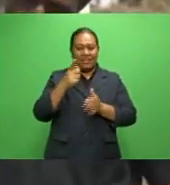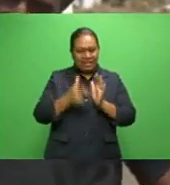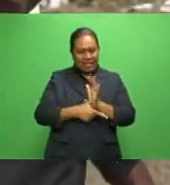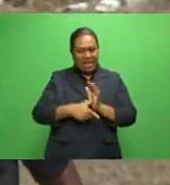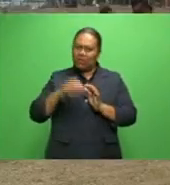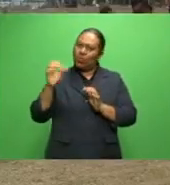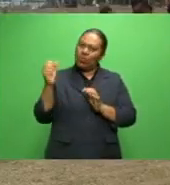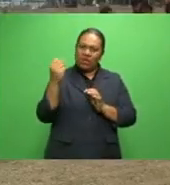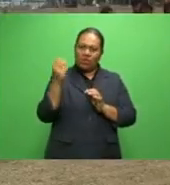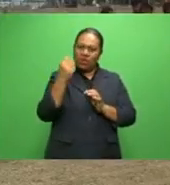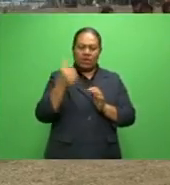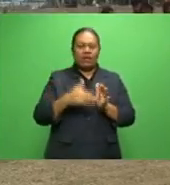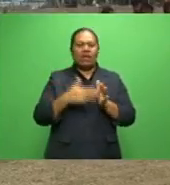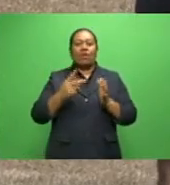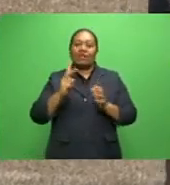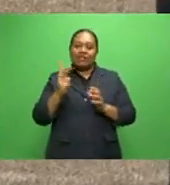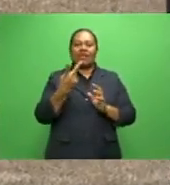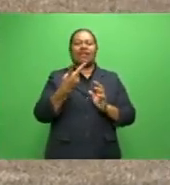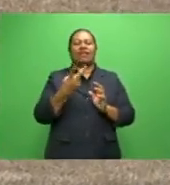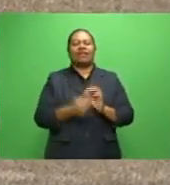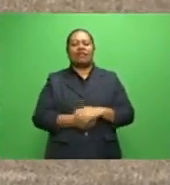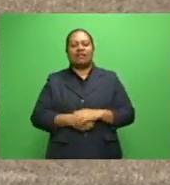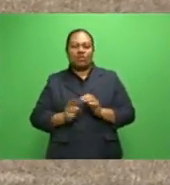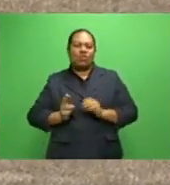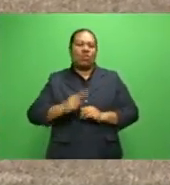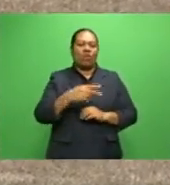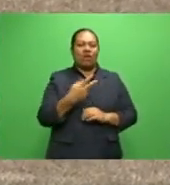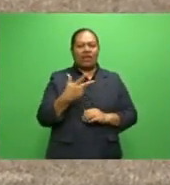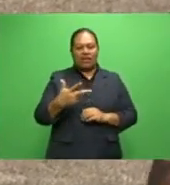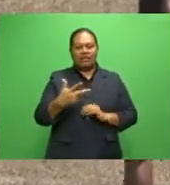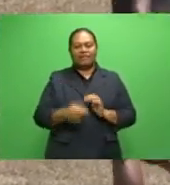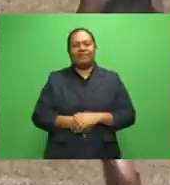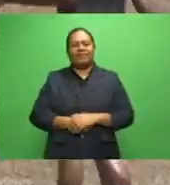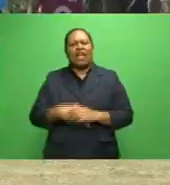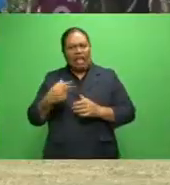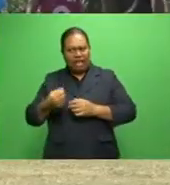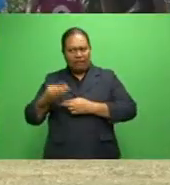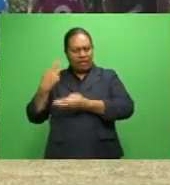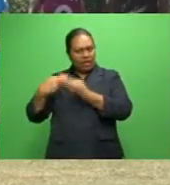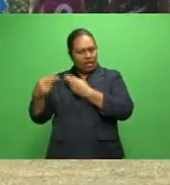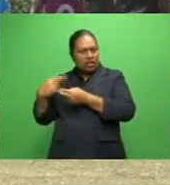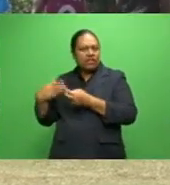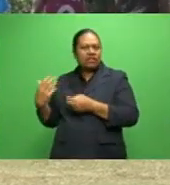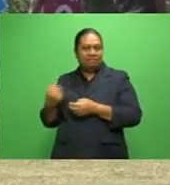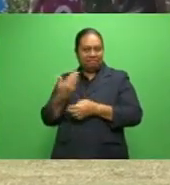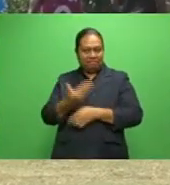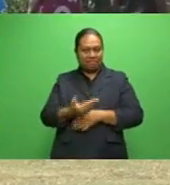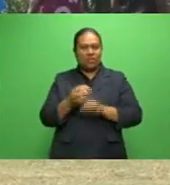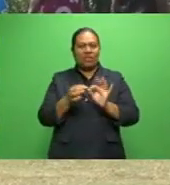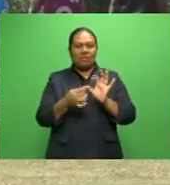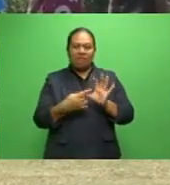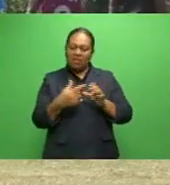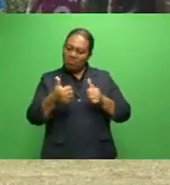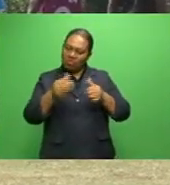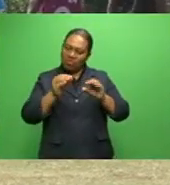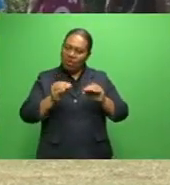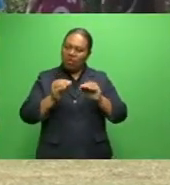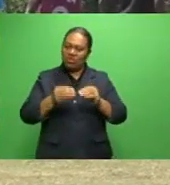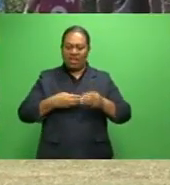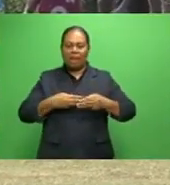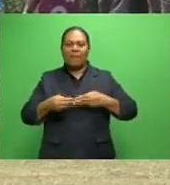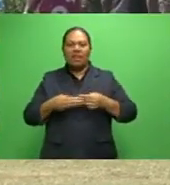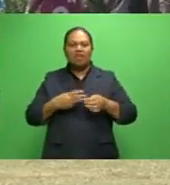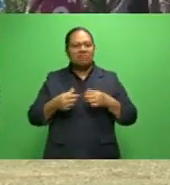while Rewa is second with eight. With those history behind them and the way we play, they've got a good coach, good management.